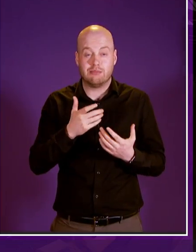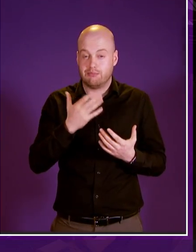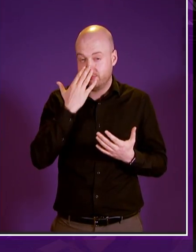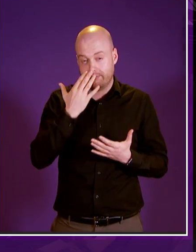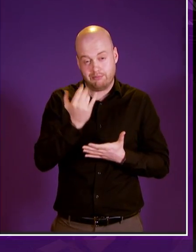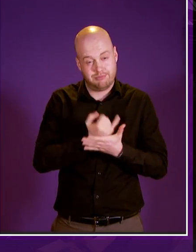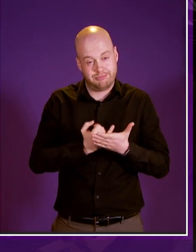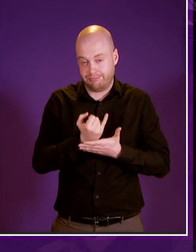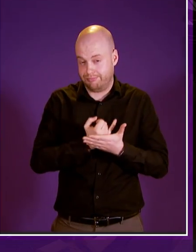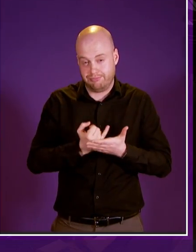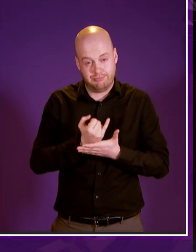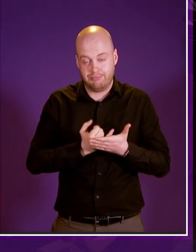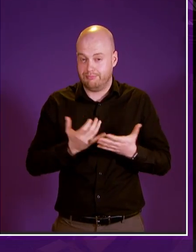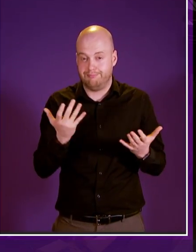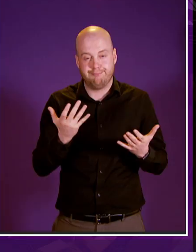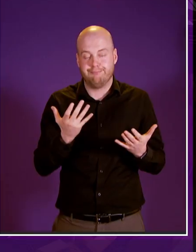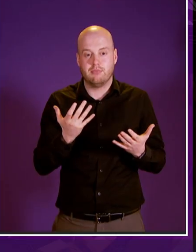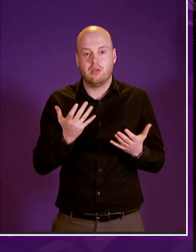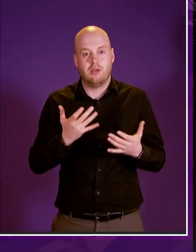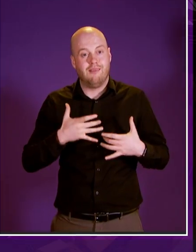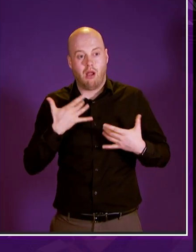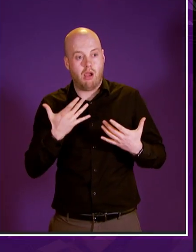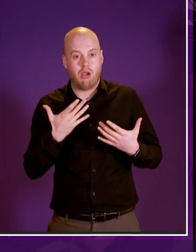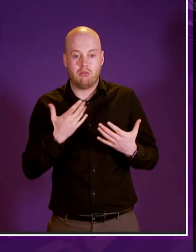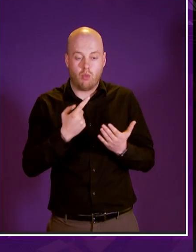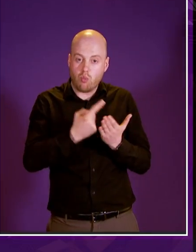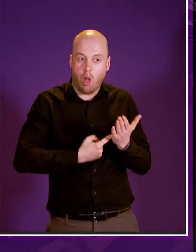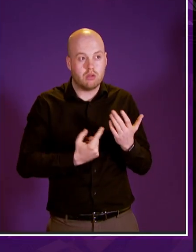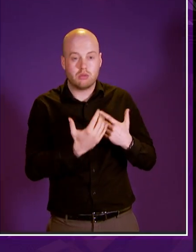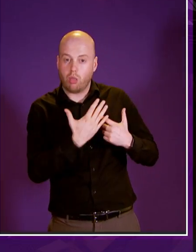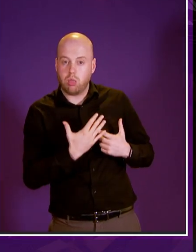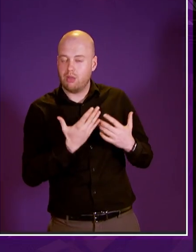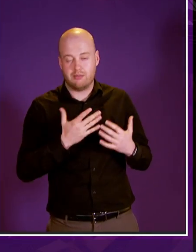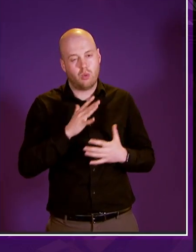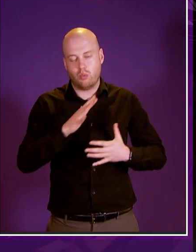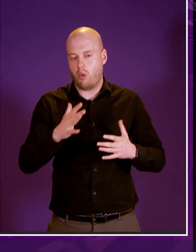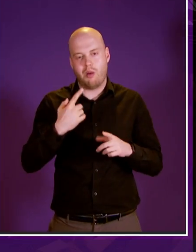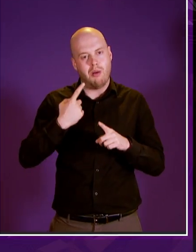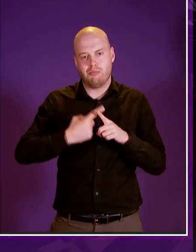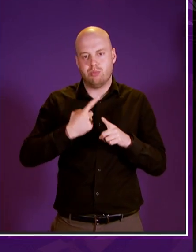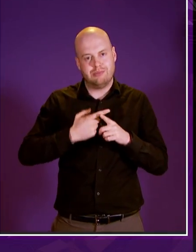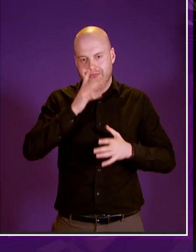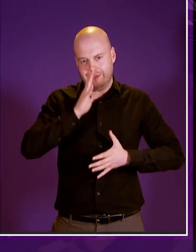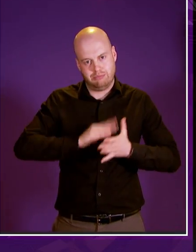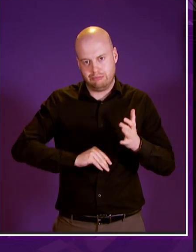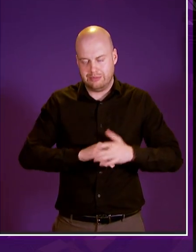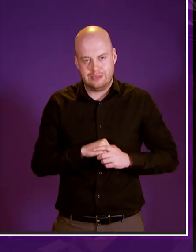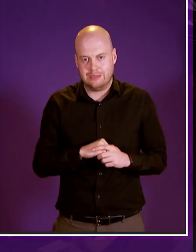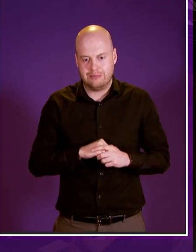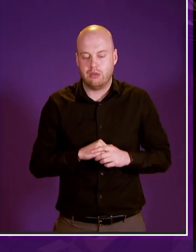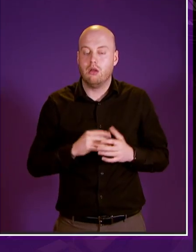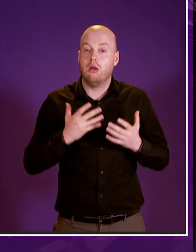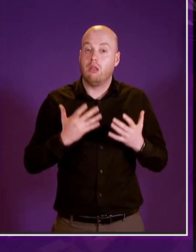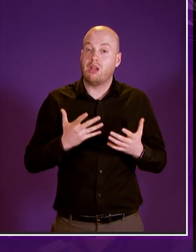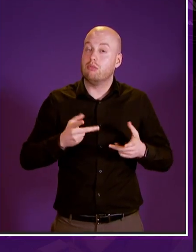one of punitive um application of rules and not a positive one and the current